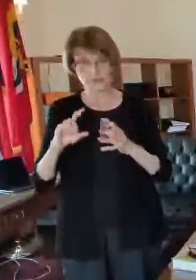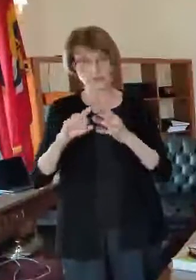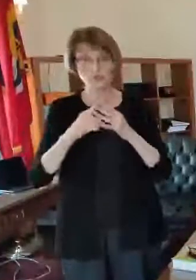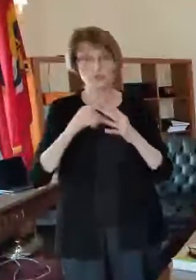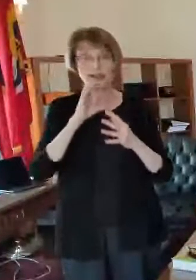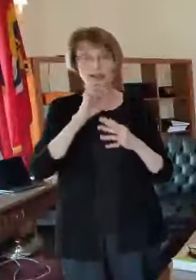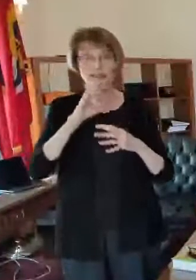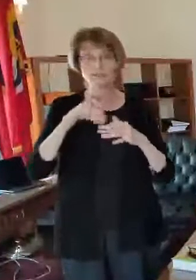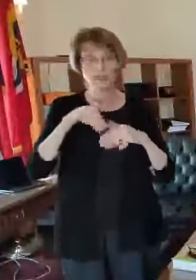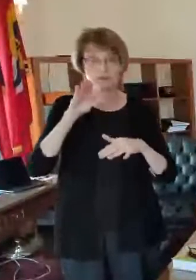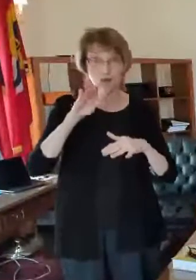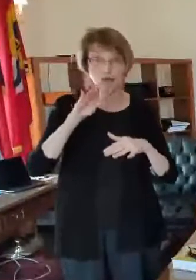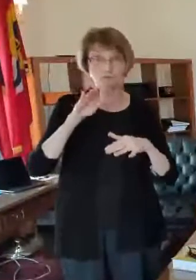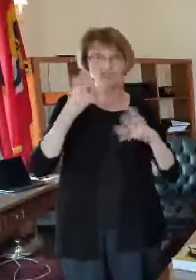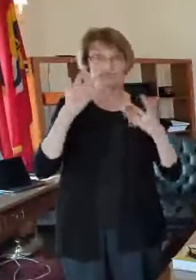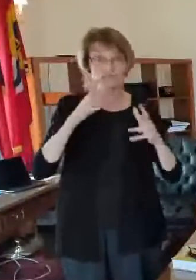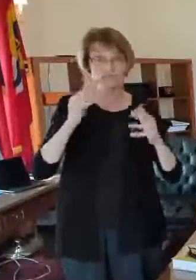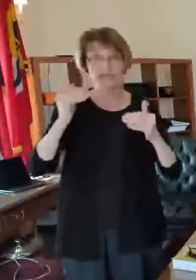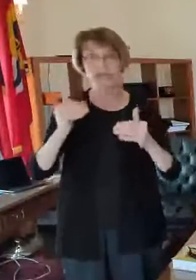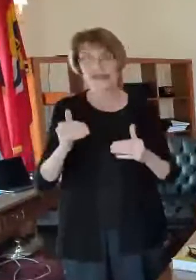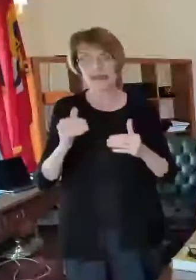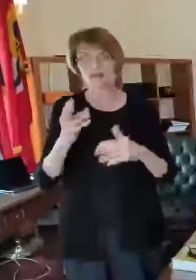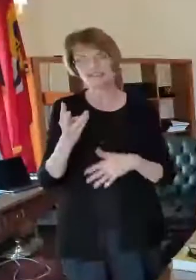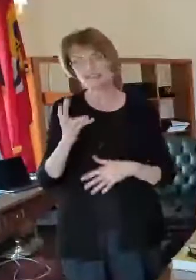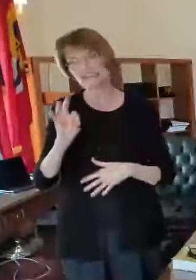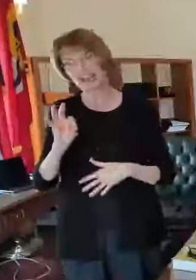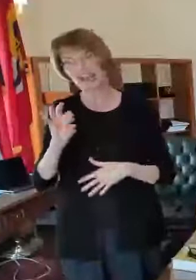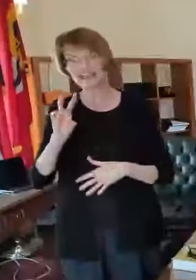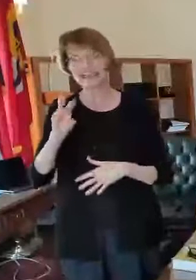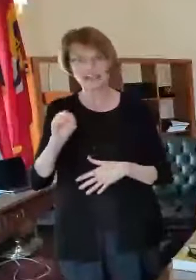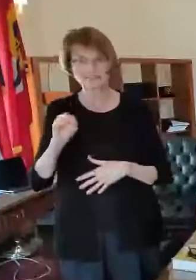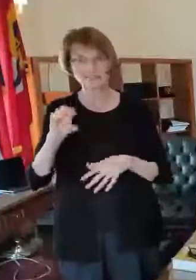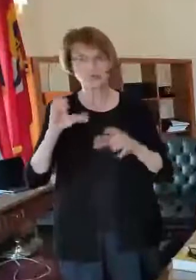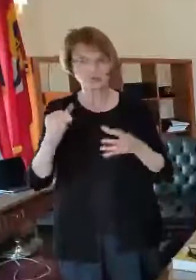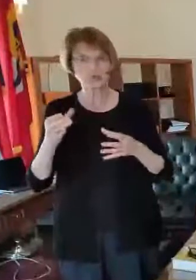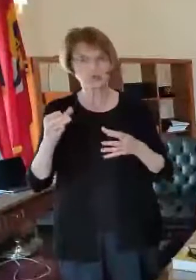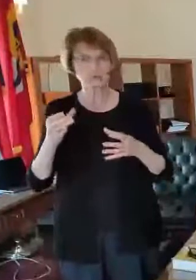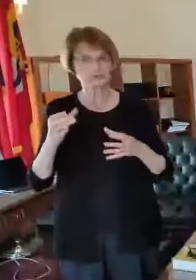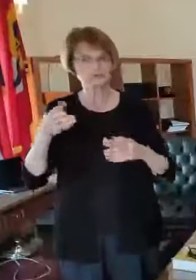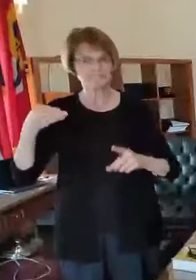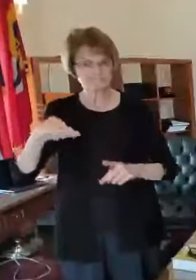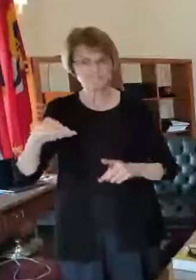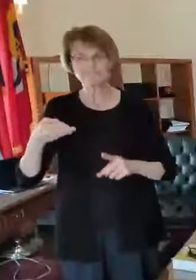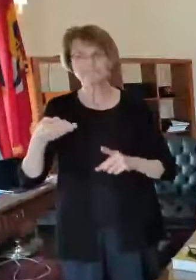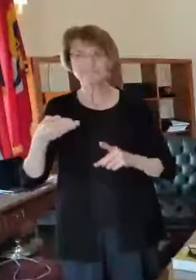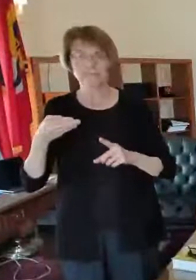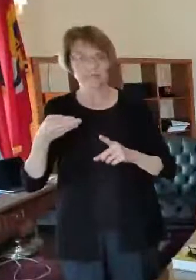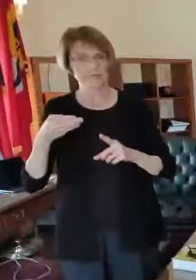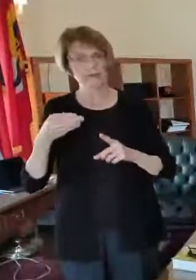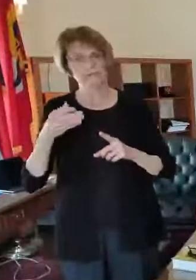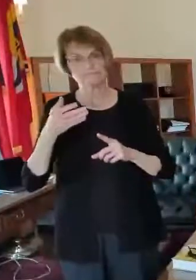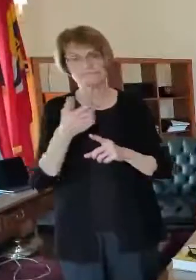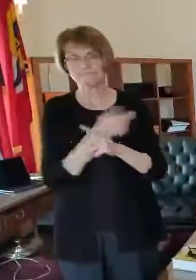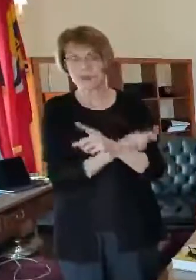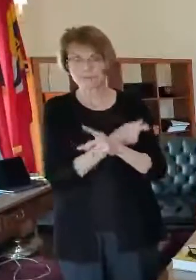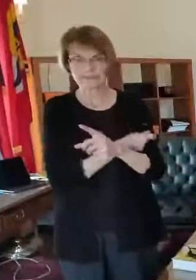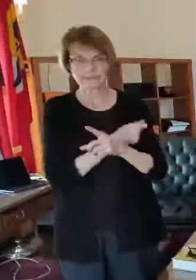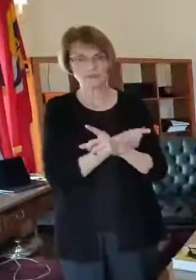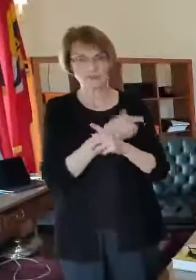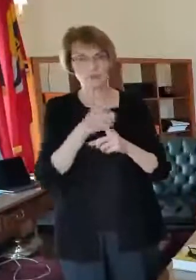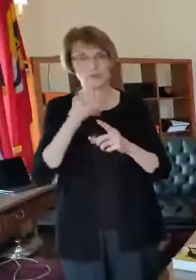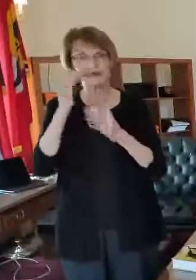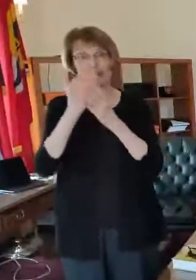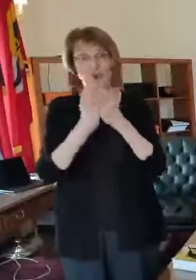and above and i think they're down at 69 or 70 now that they're they're doing and they're just they're working their way uh down through their